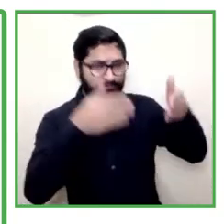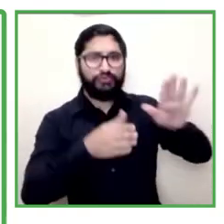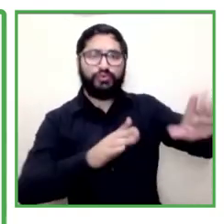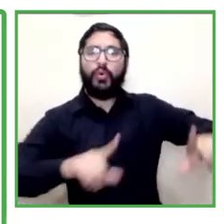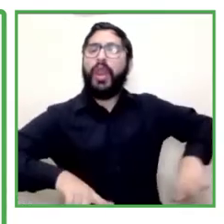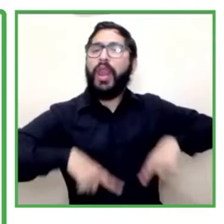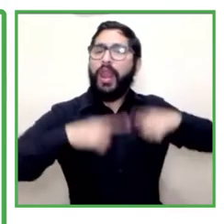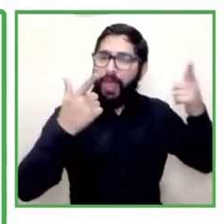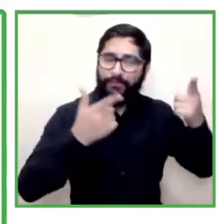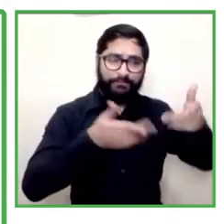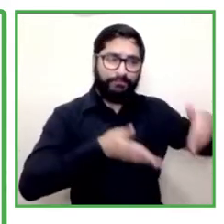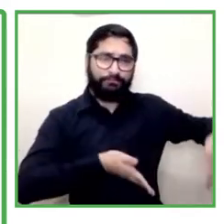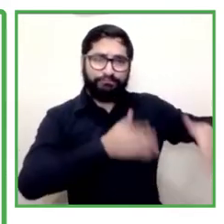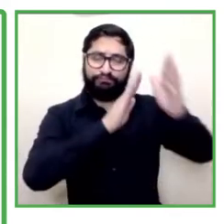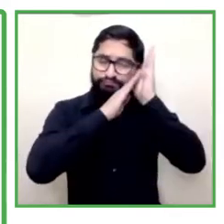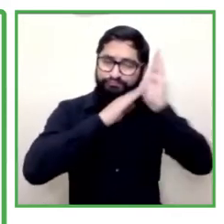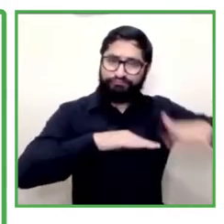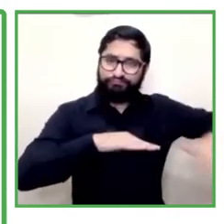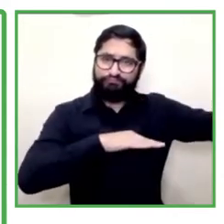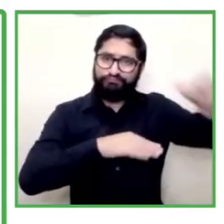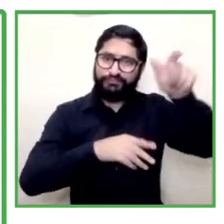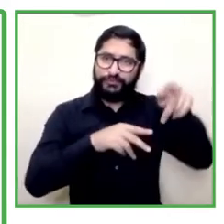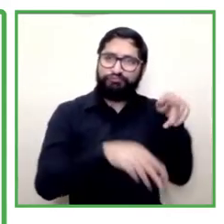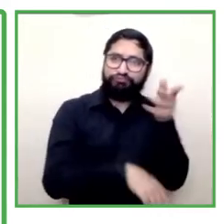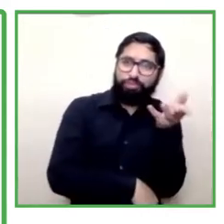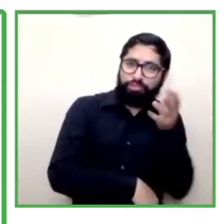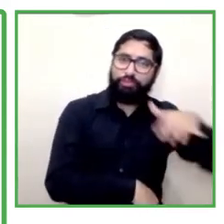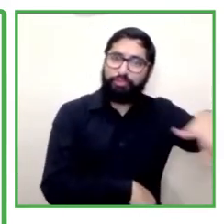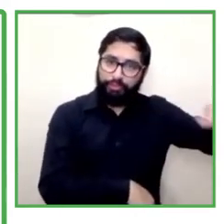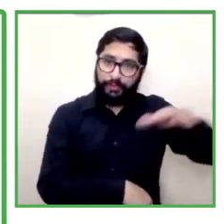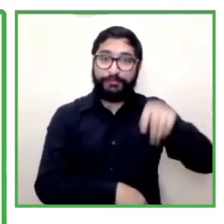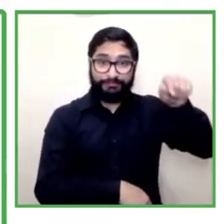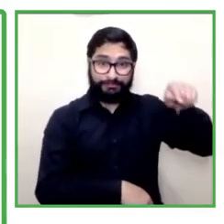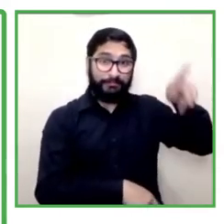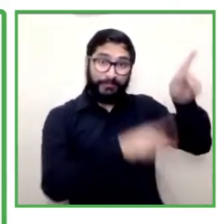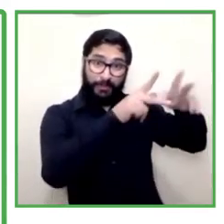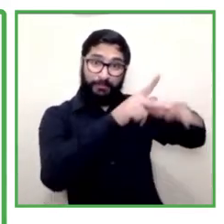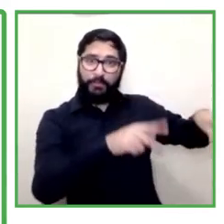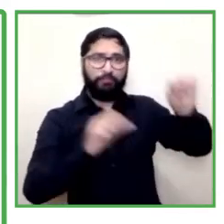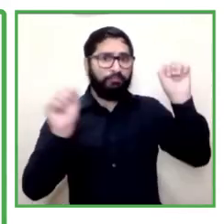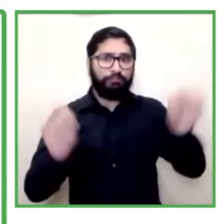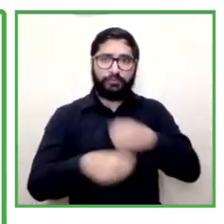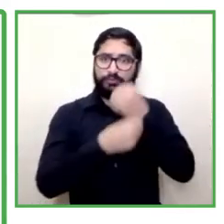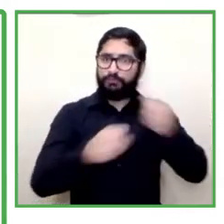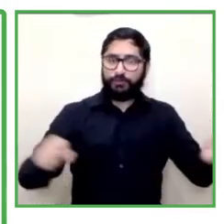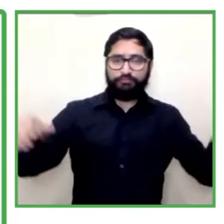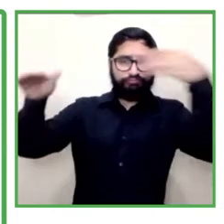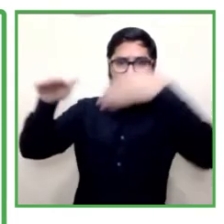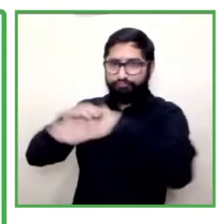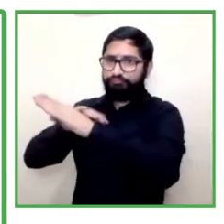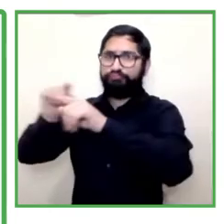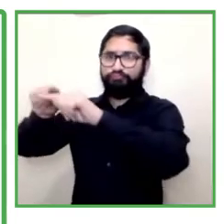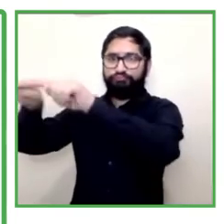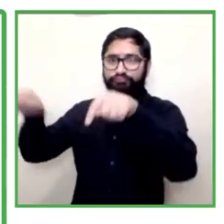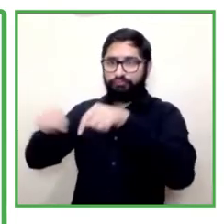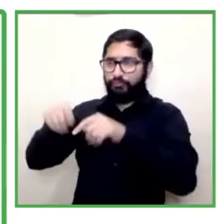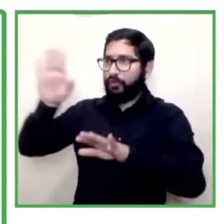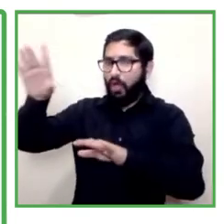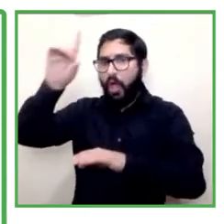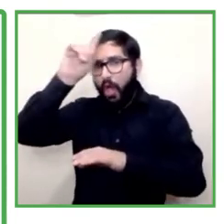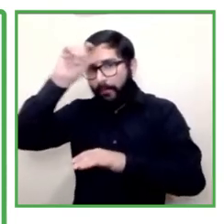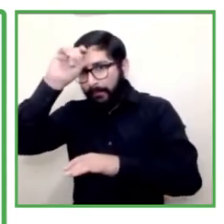weren't considered in different spaces they were they belonged to different